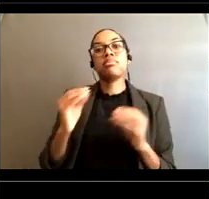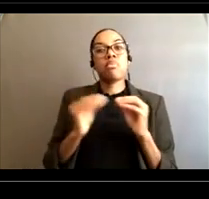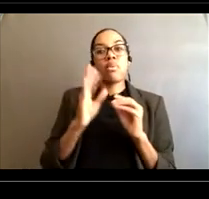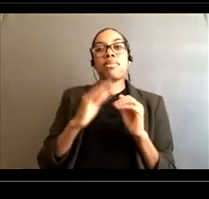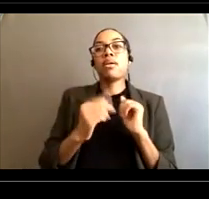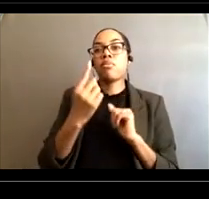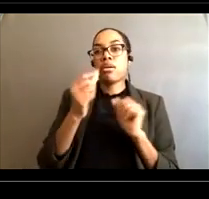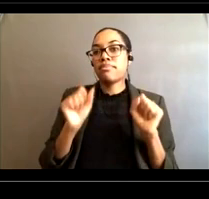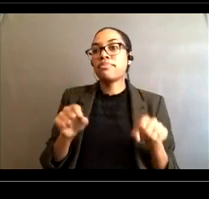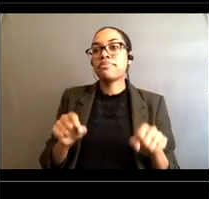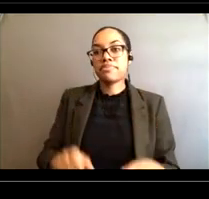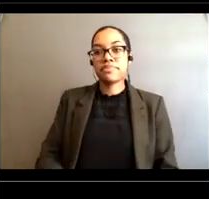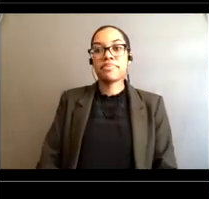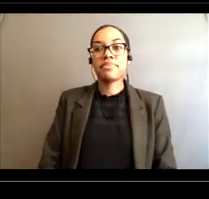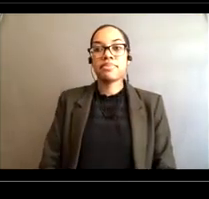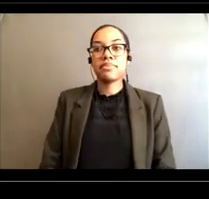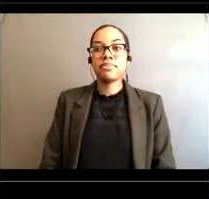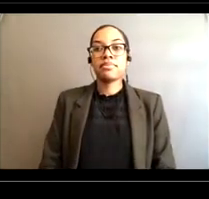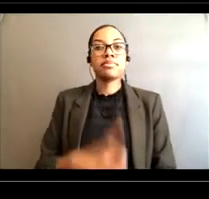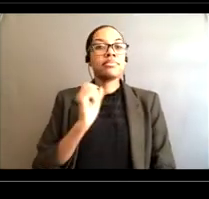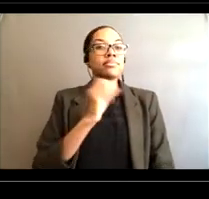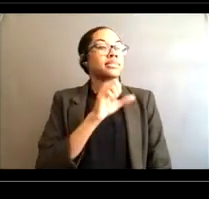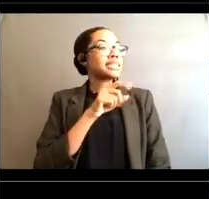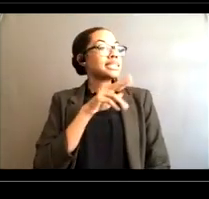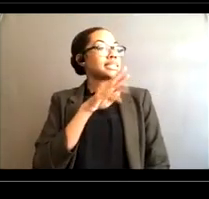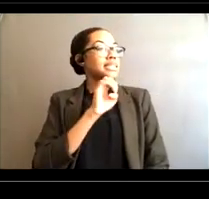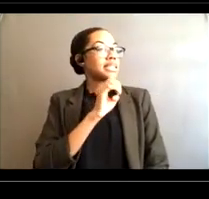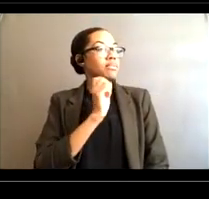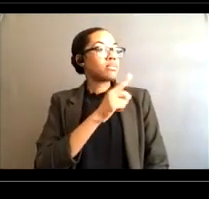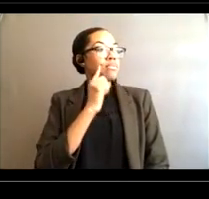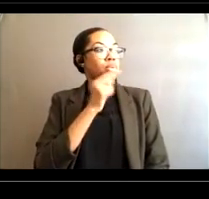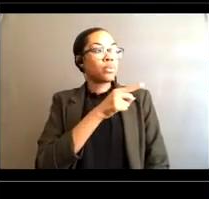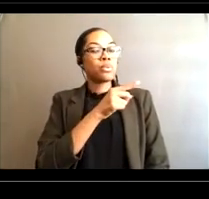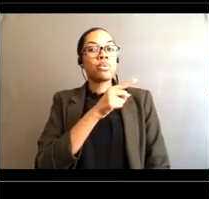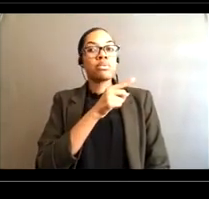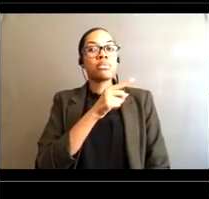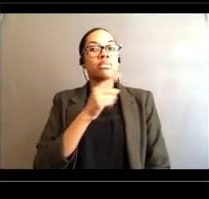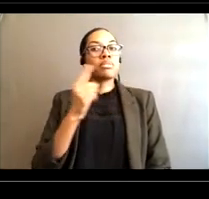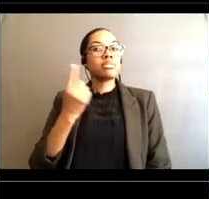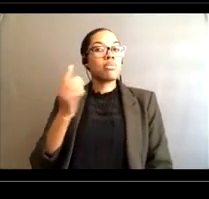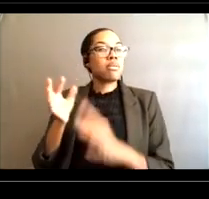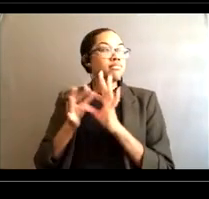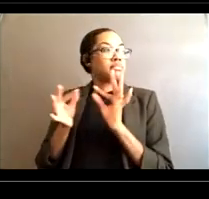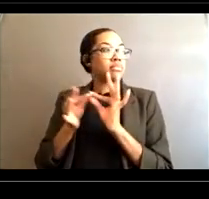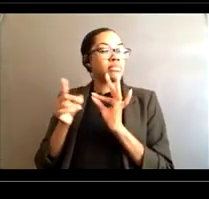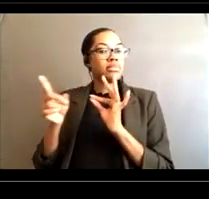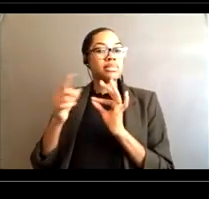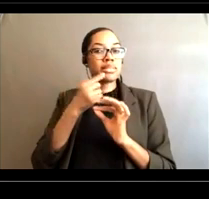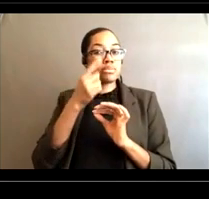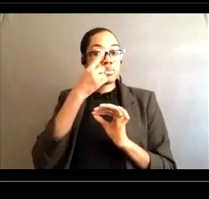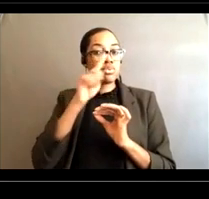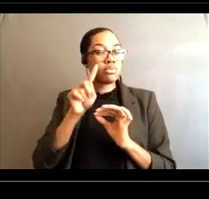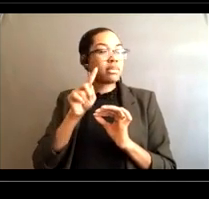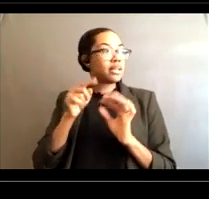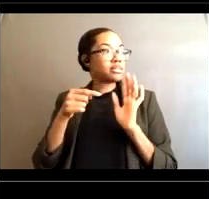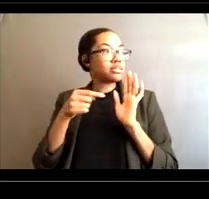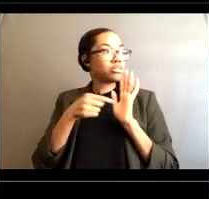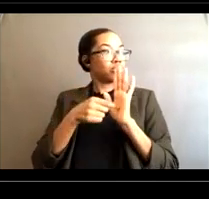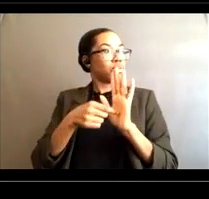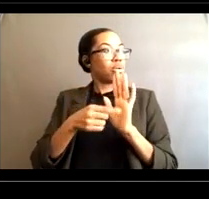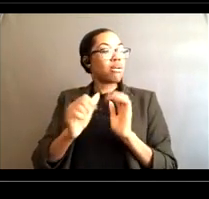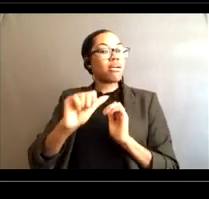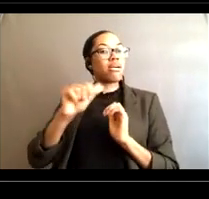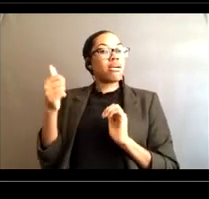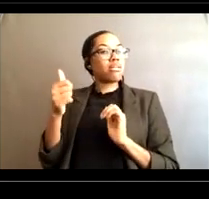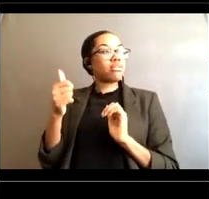Um and steve maybe this is a question for you But someone I I think was was hoping we could go back and and look at some earlier slides, which I don't